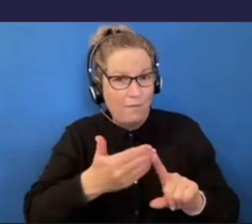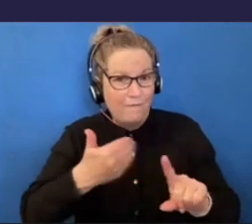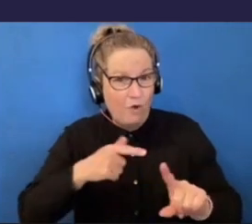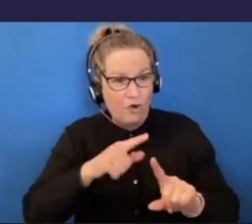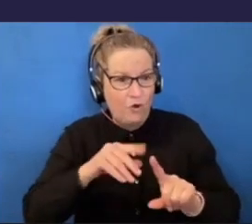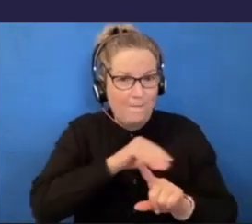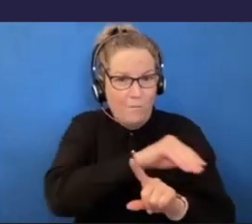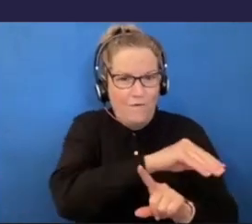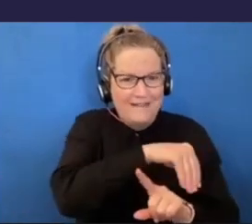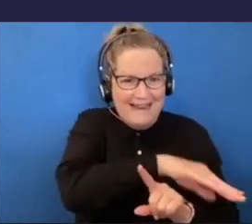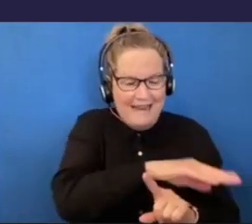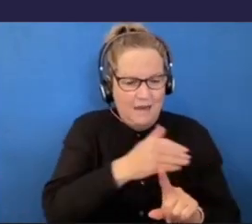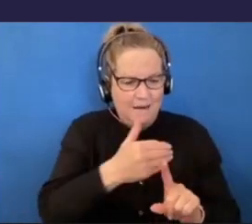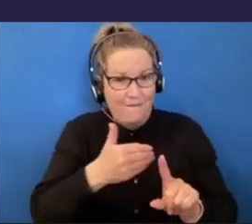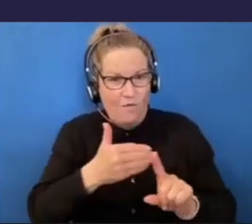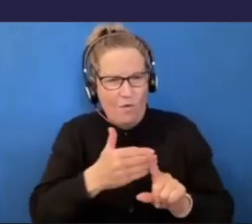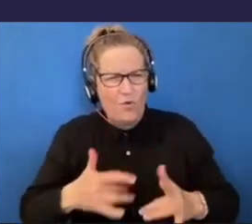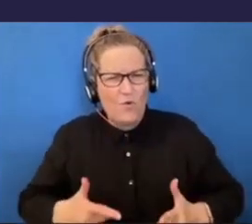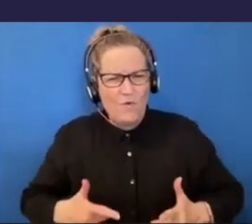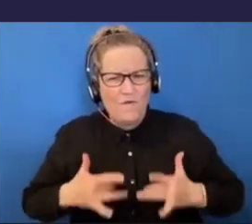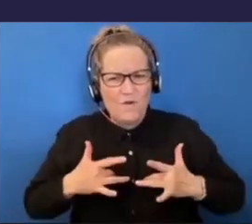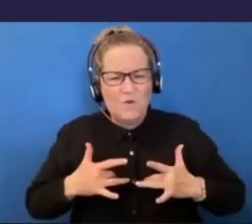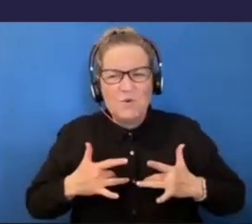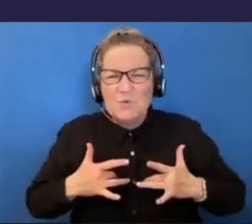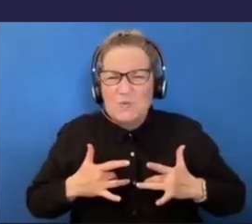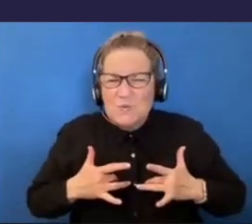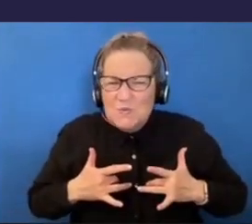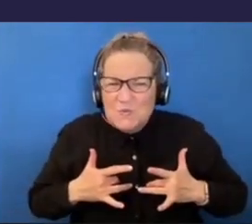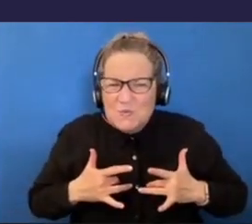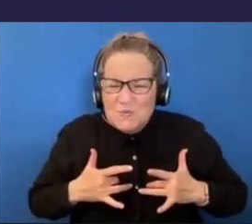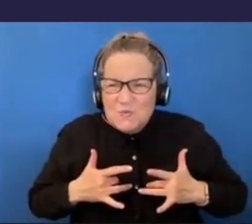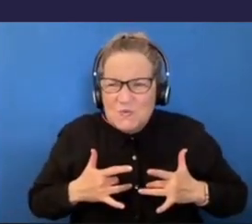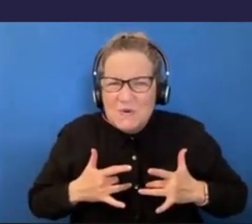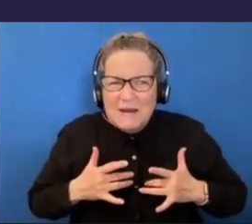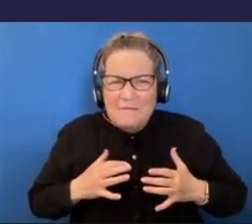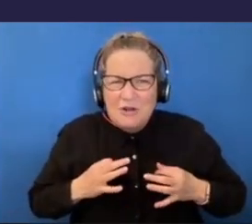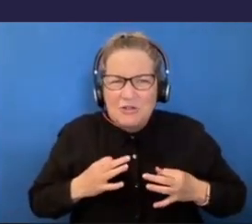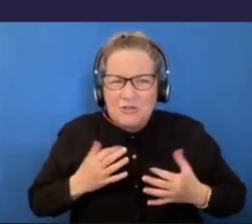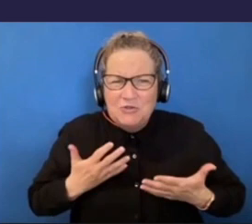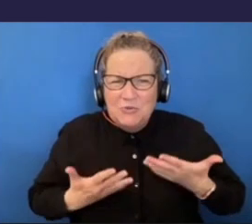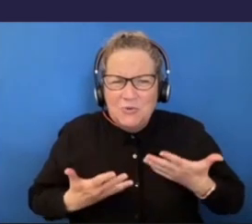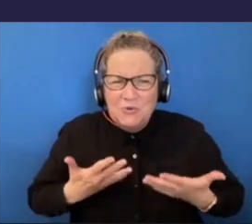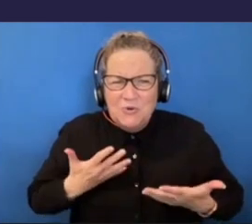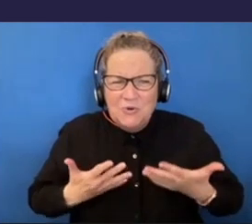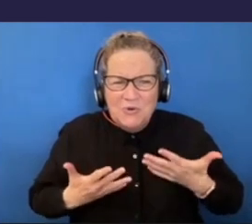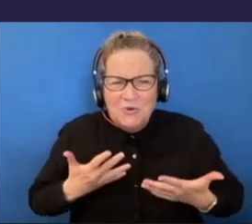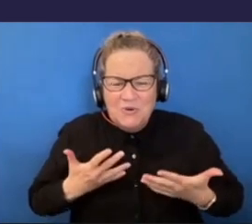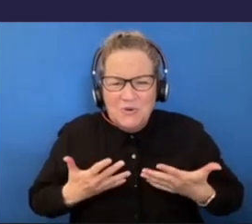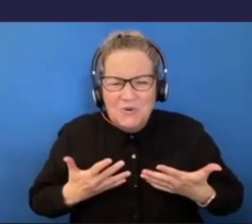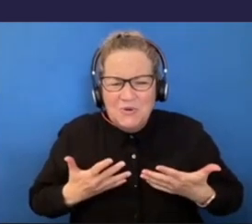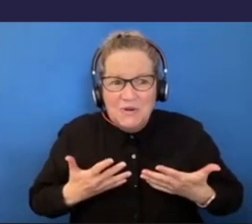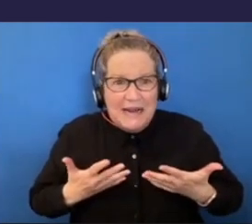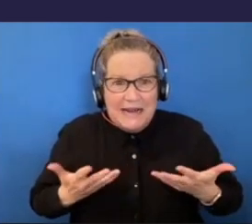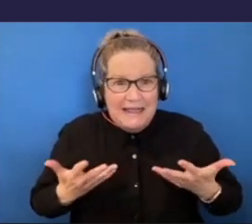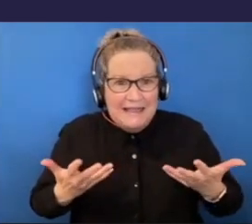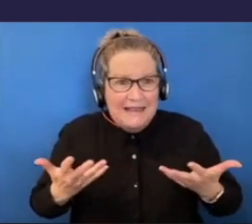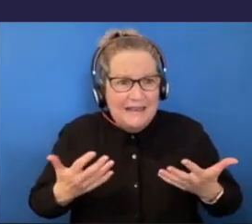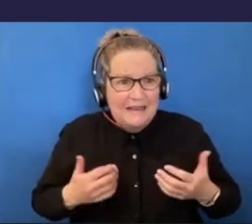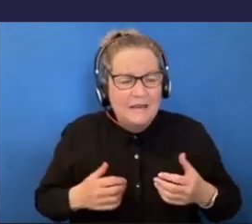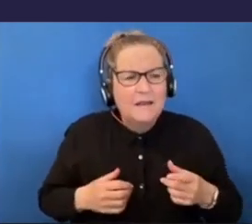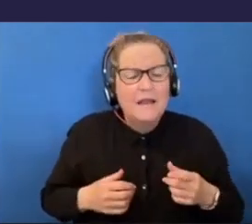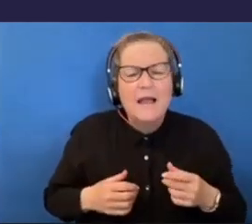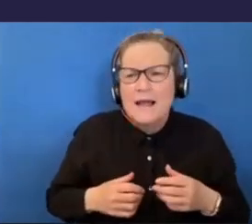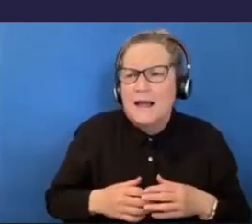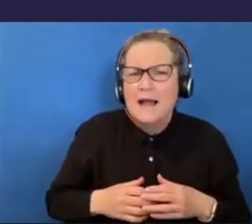reservations? Were there any big things, um, at the front of your mind that were like a little bit, um, like you're unsure about? Um, I think